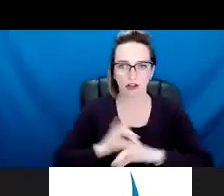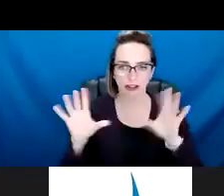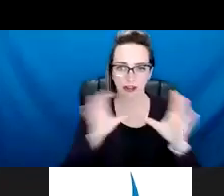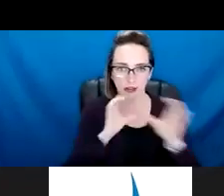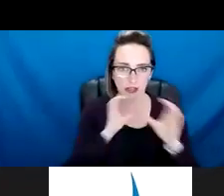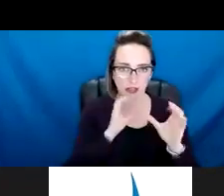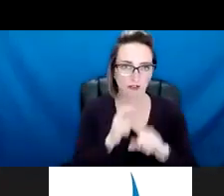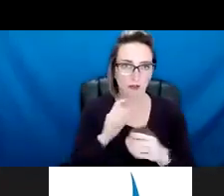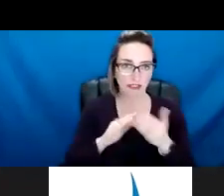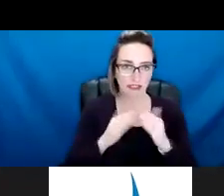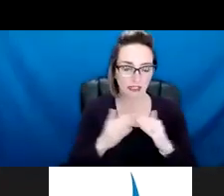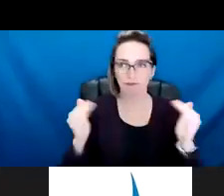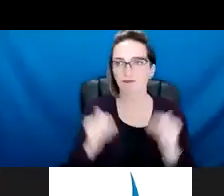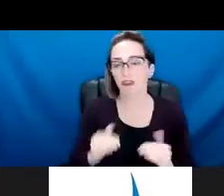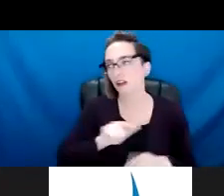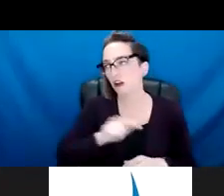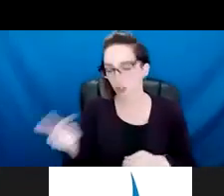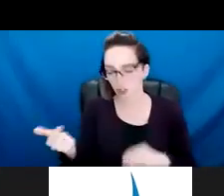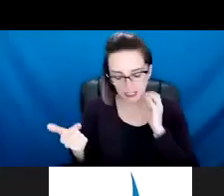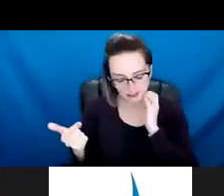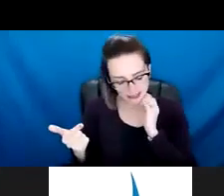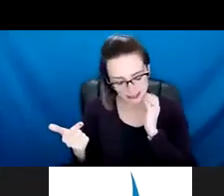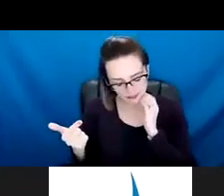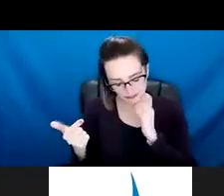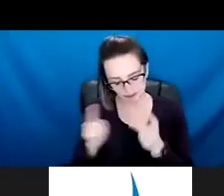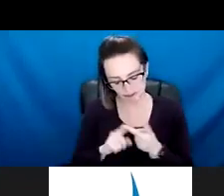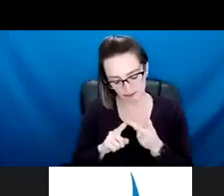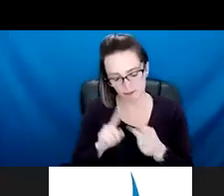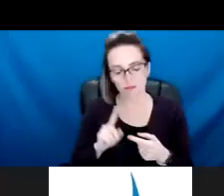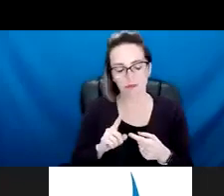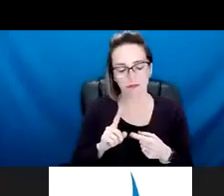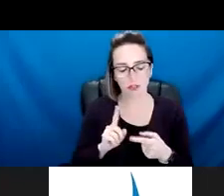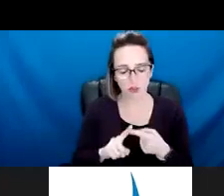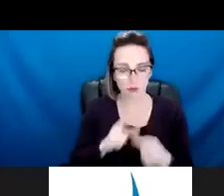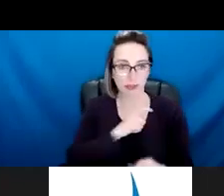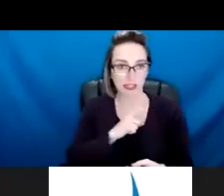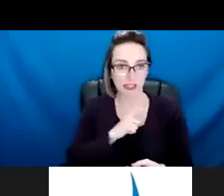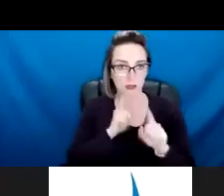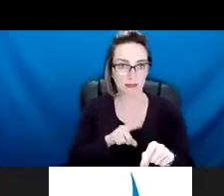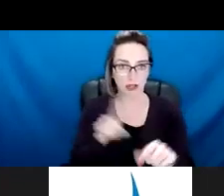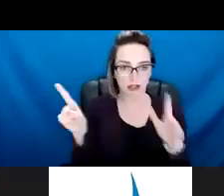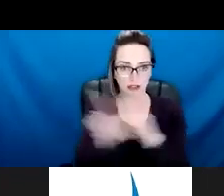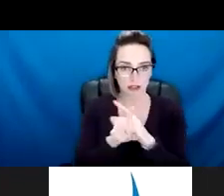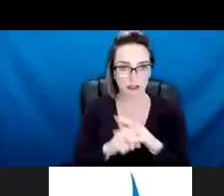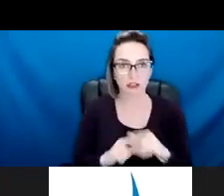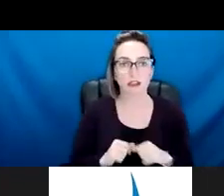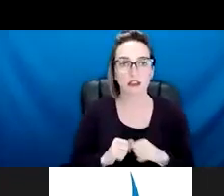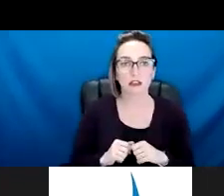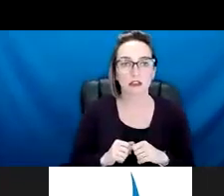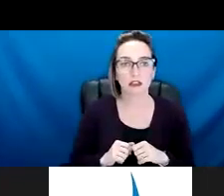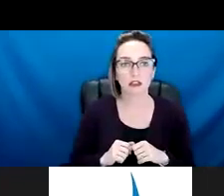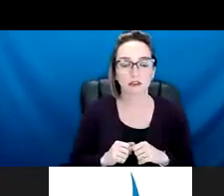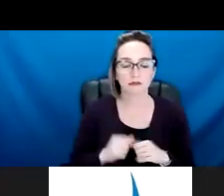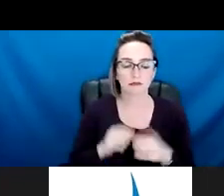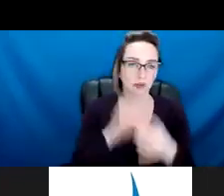Uh, alternatives. The next theme is alternatives to police responders. Uh, use for issues like